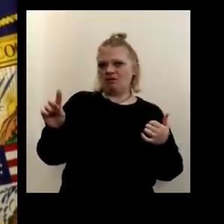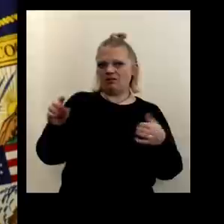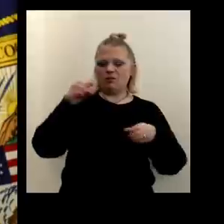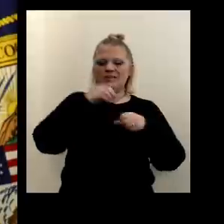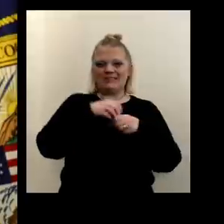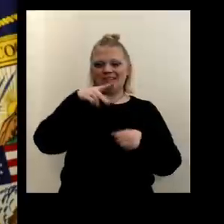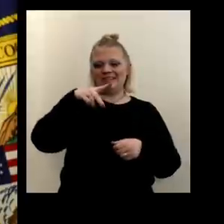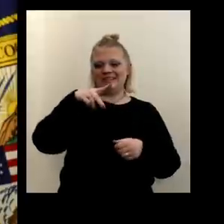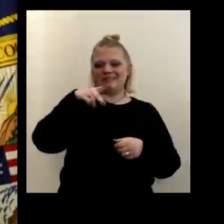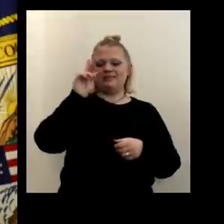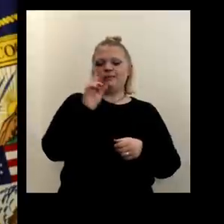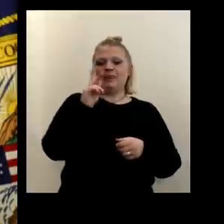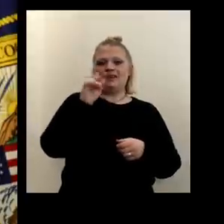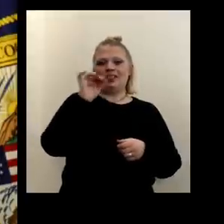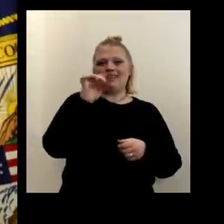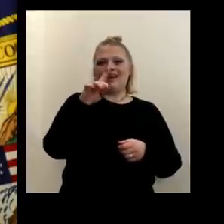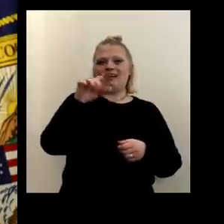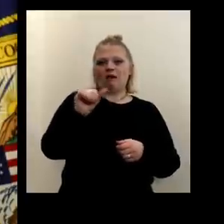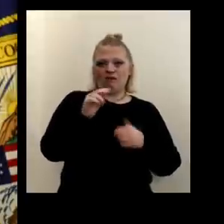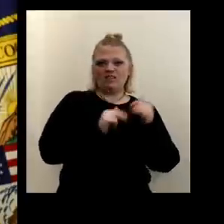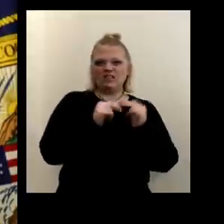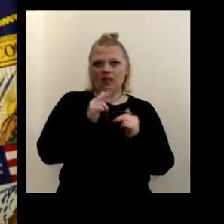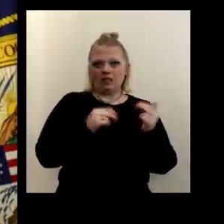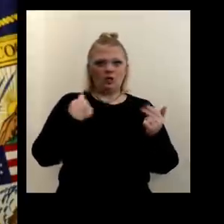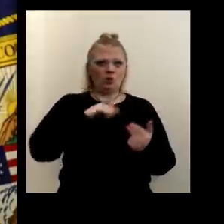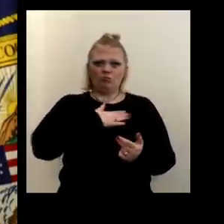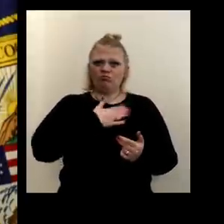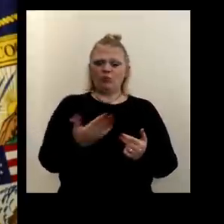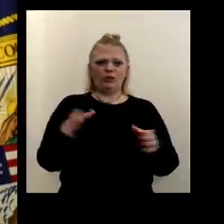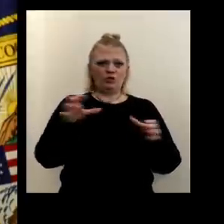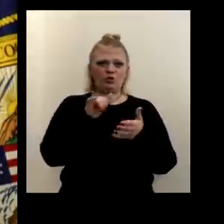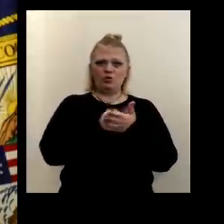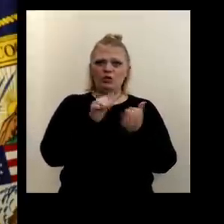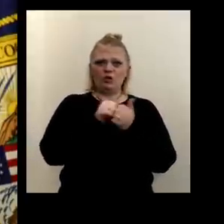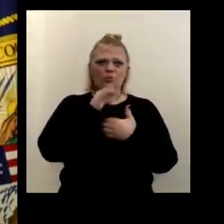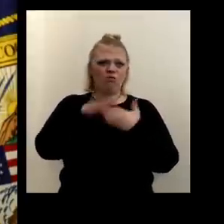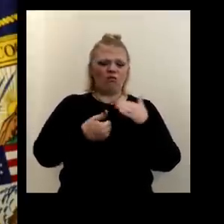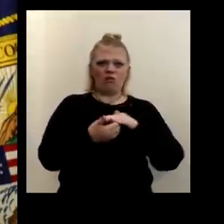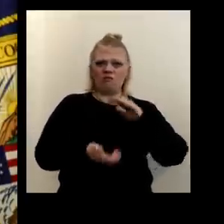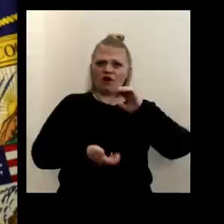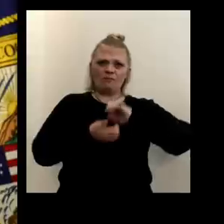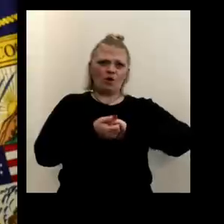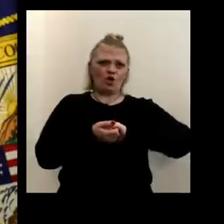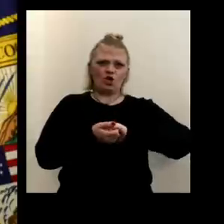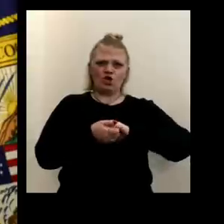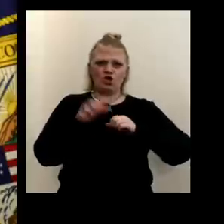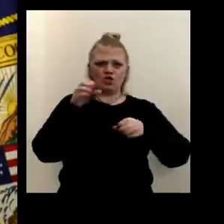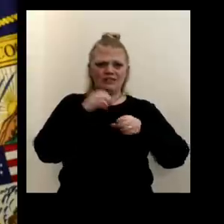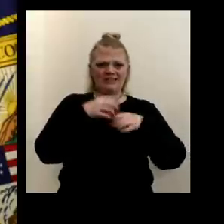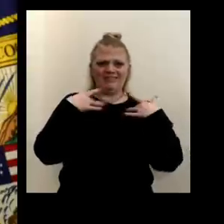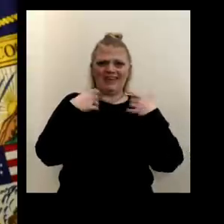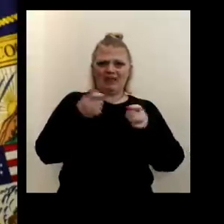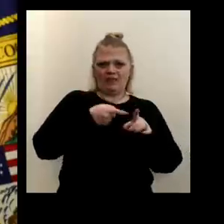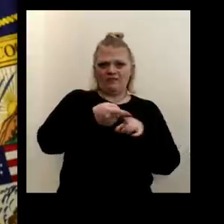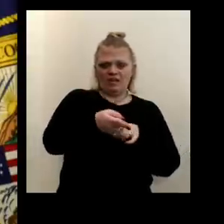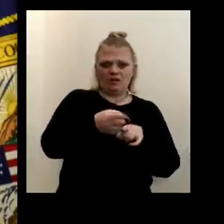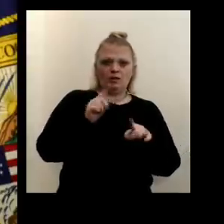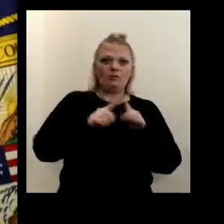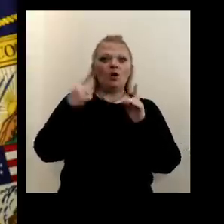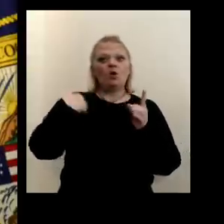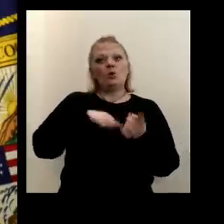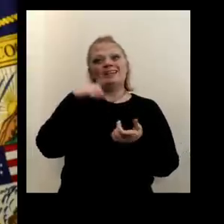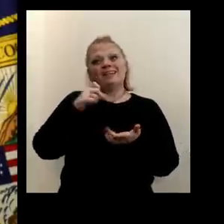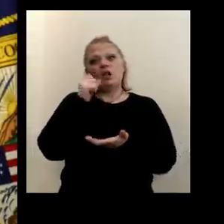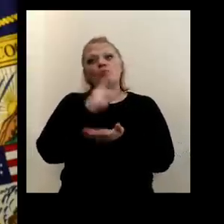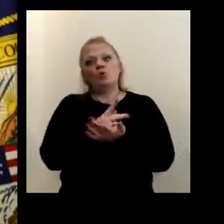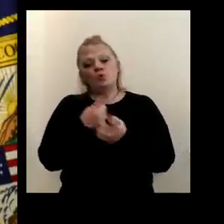facility. We're willing to do that with all of our partners in the healthcare field. Uh, we just have to get approval from New York state to do it. So while we were